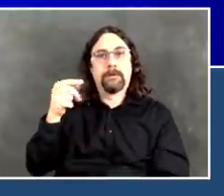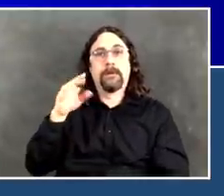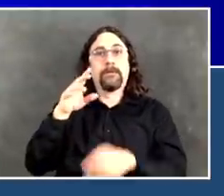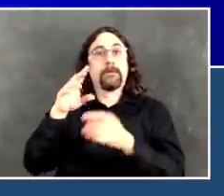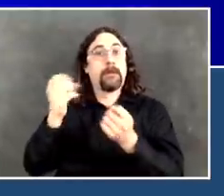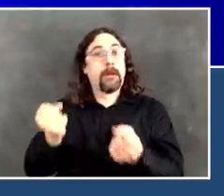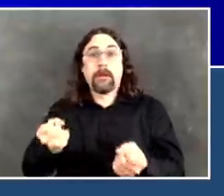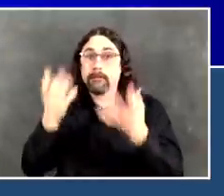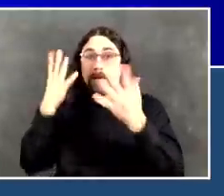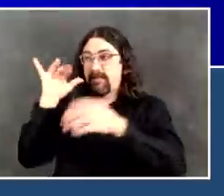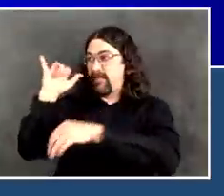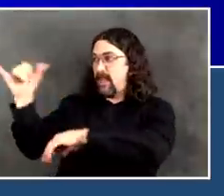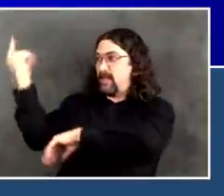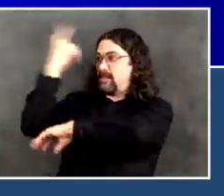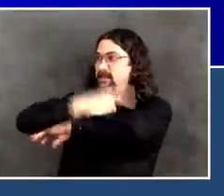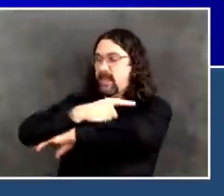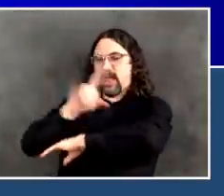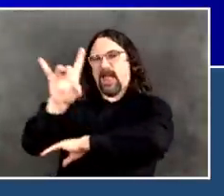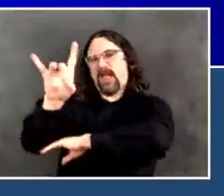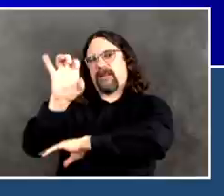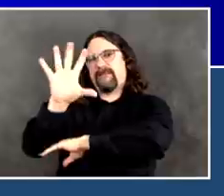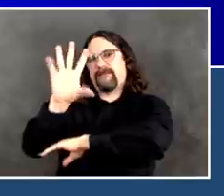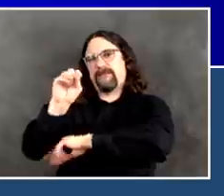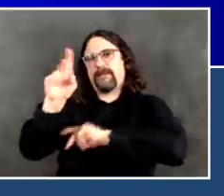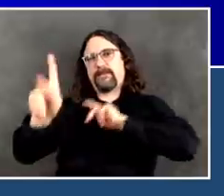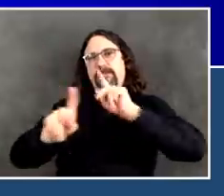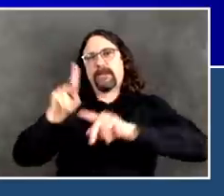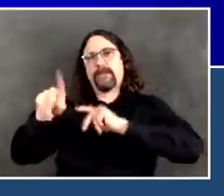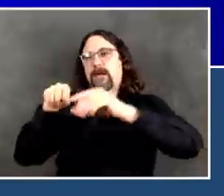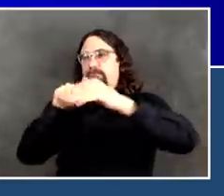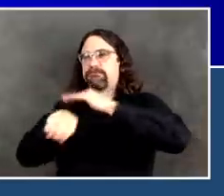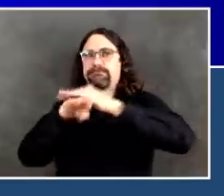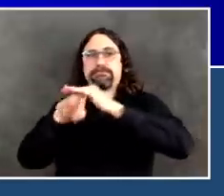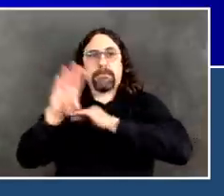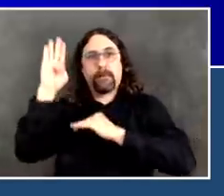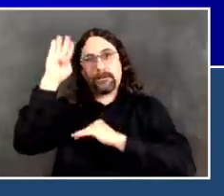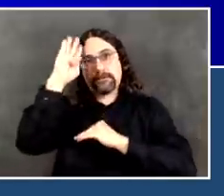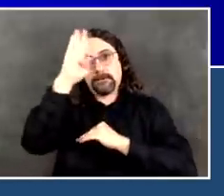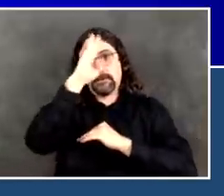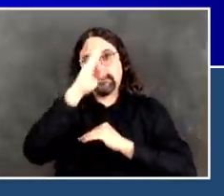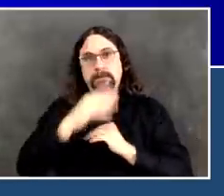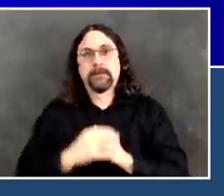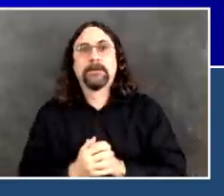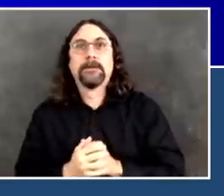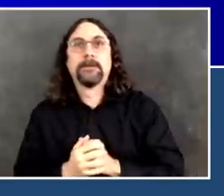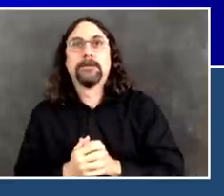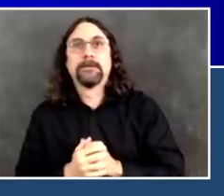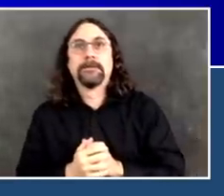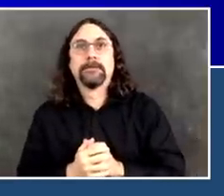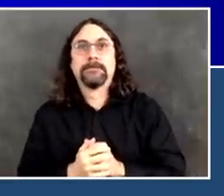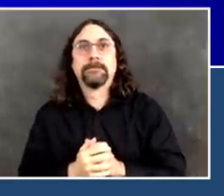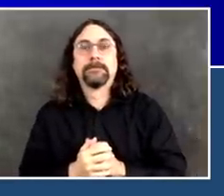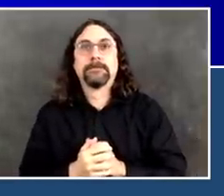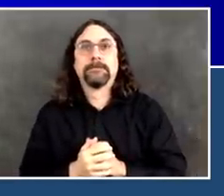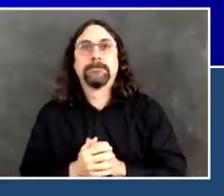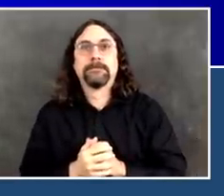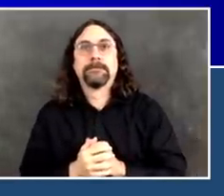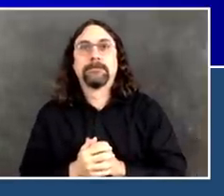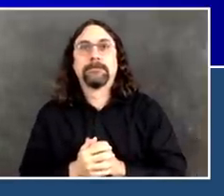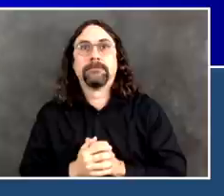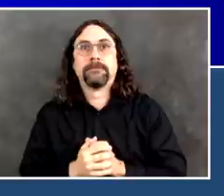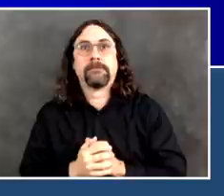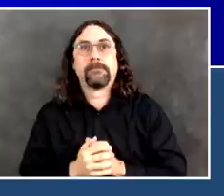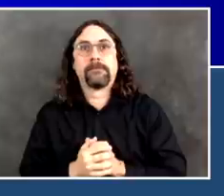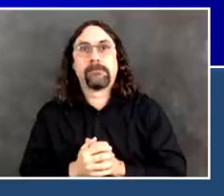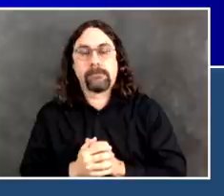when we started showing you these numbers, down to 383. So obviously, huge improvement. And now,